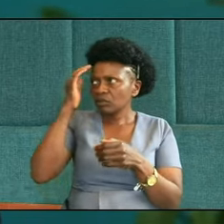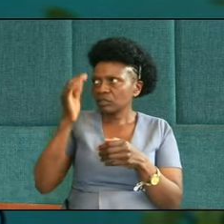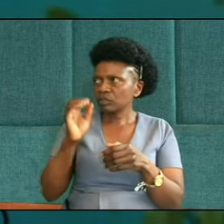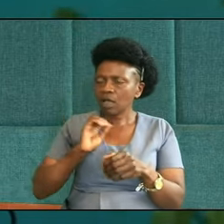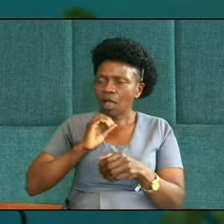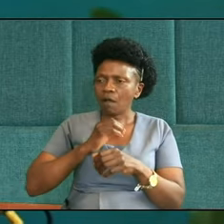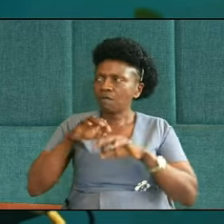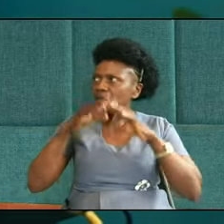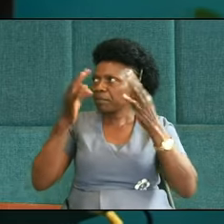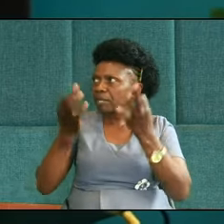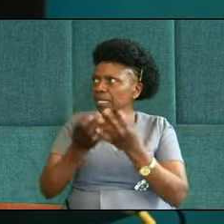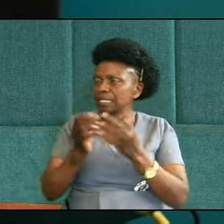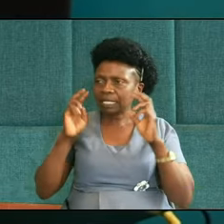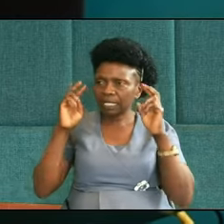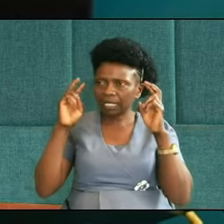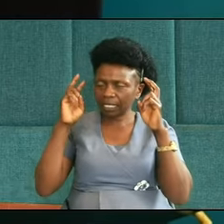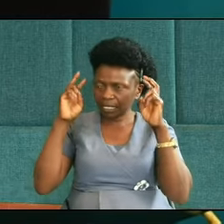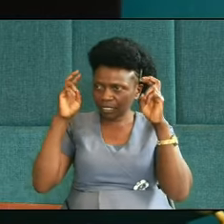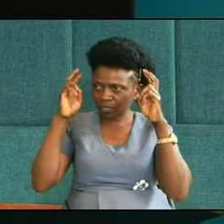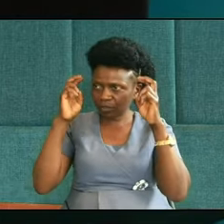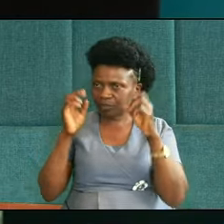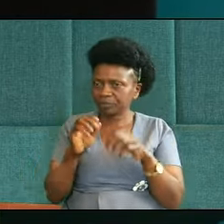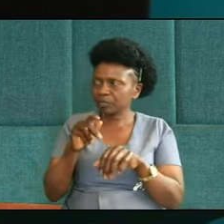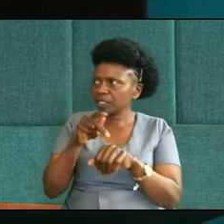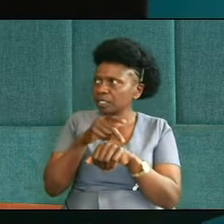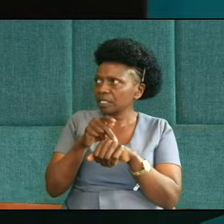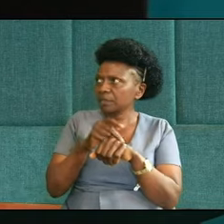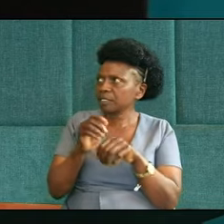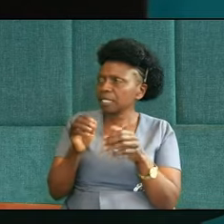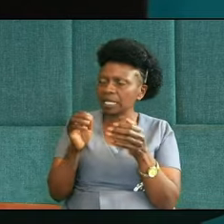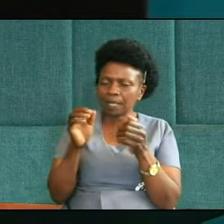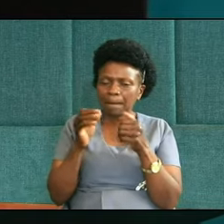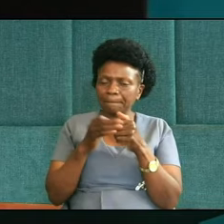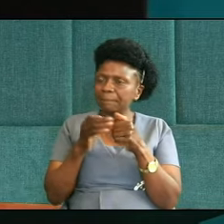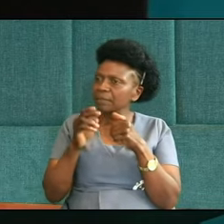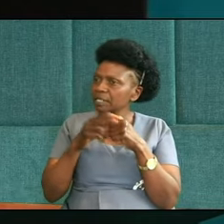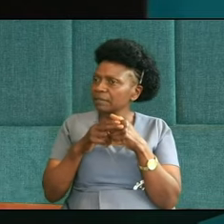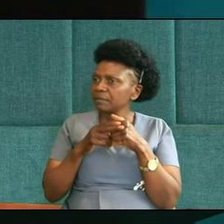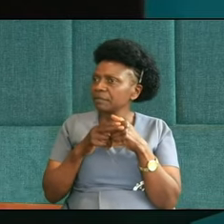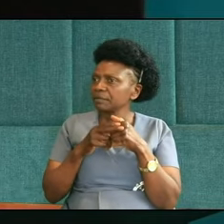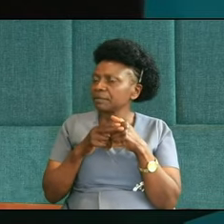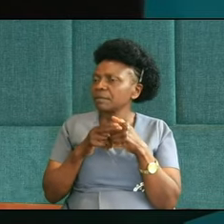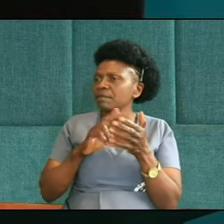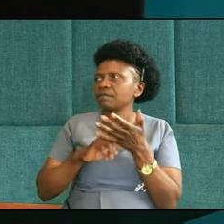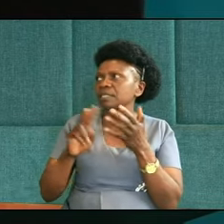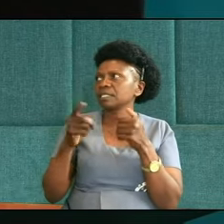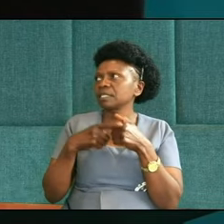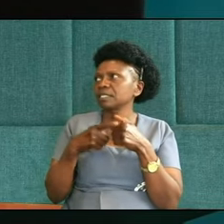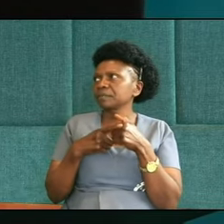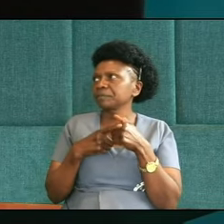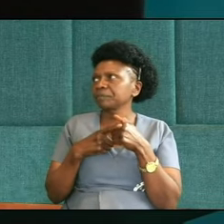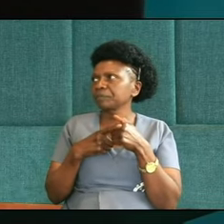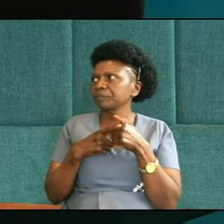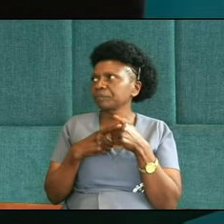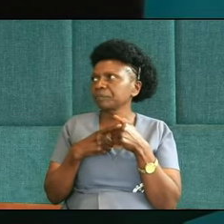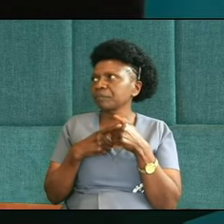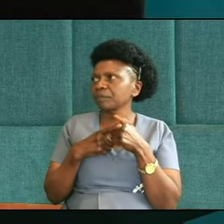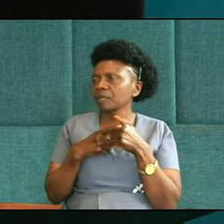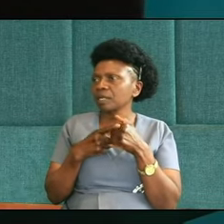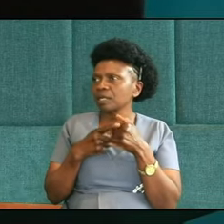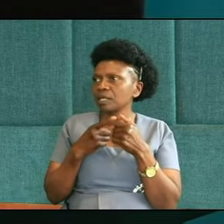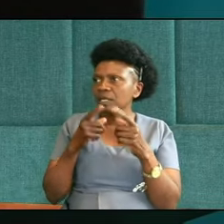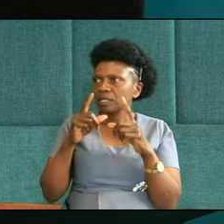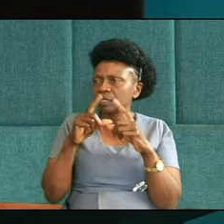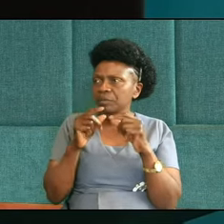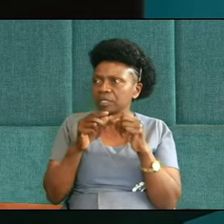the middle of the Bible, the book of Psalms, Psalm 87, verse 6. Different Bibles phrase it slightly differently, but the same message